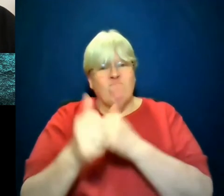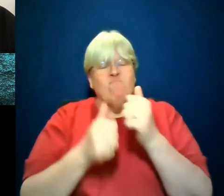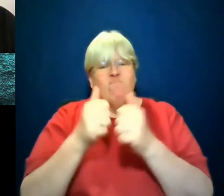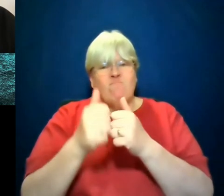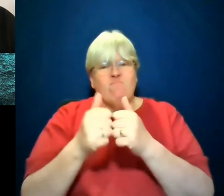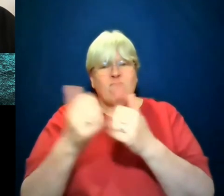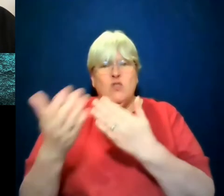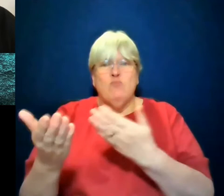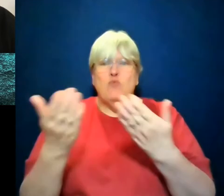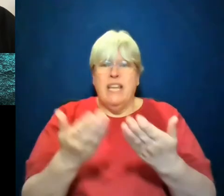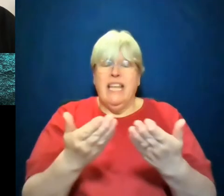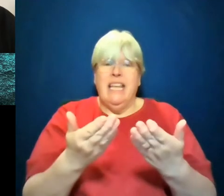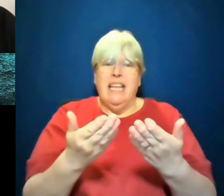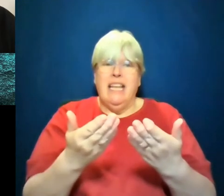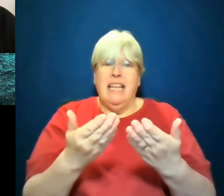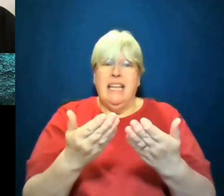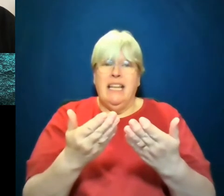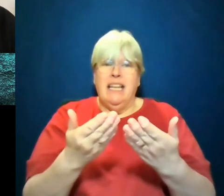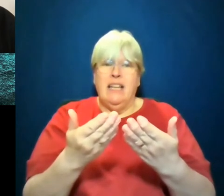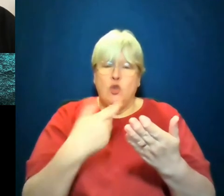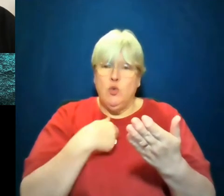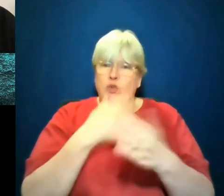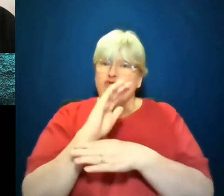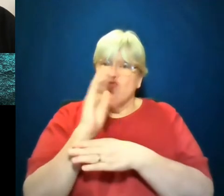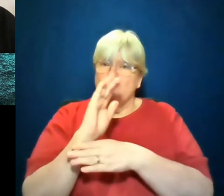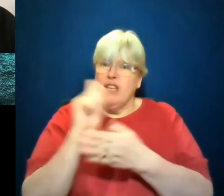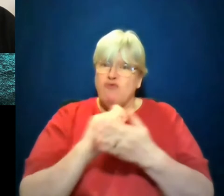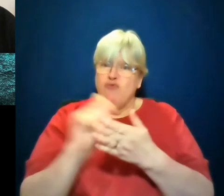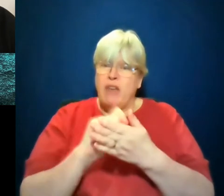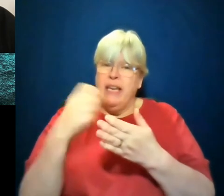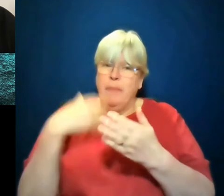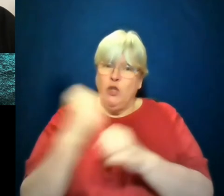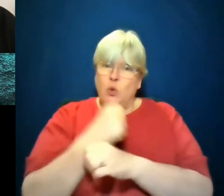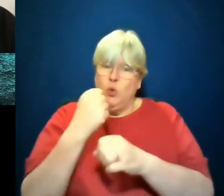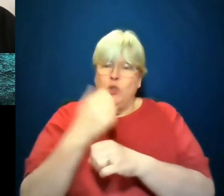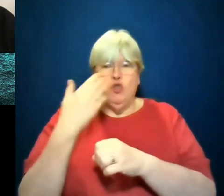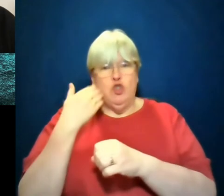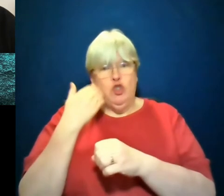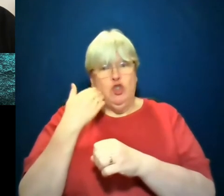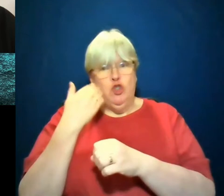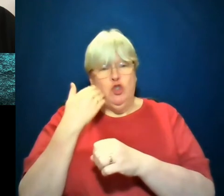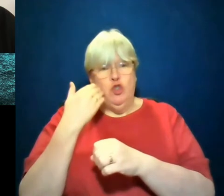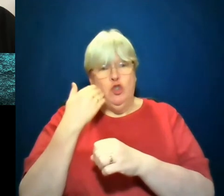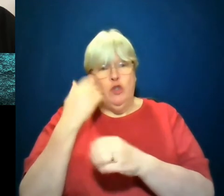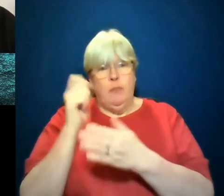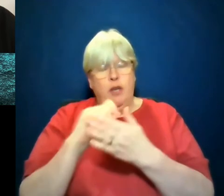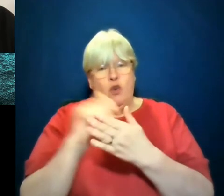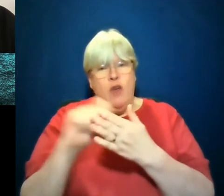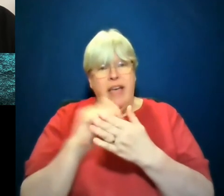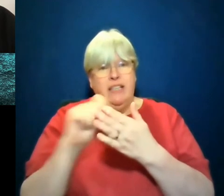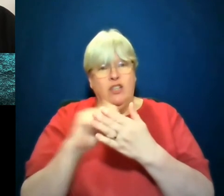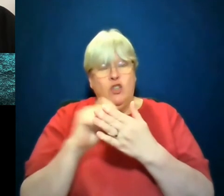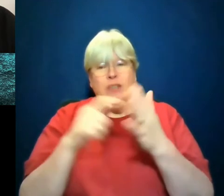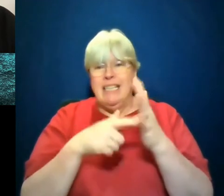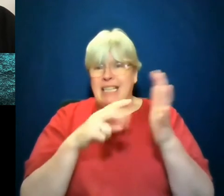it to bear in screenwriting that you also do. Because of course, you've, you've most recently been a writer on Little Fires Everywhere,